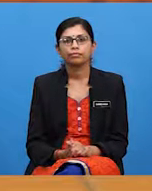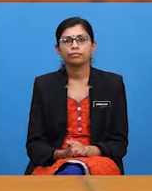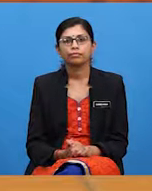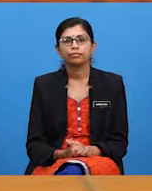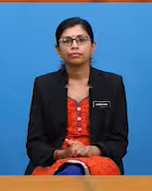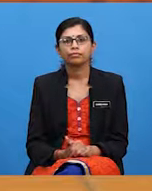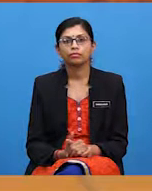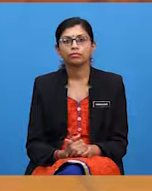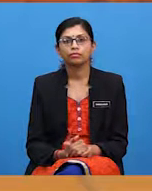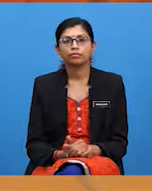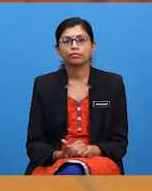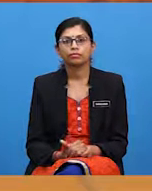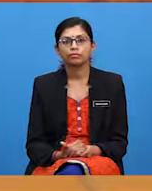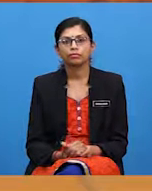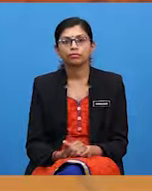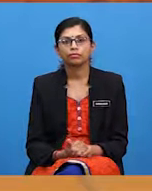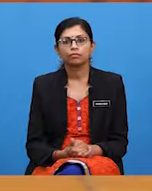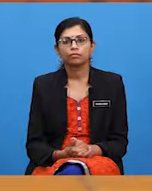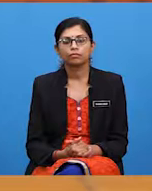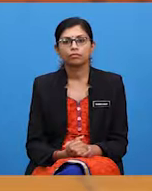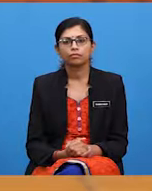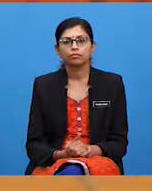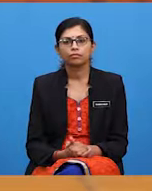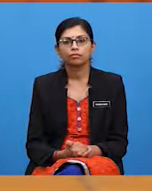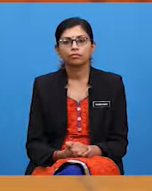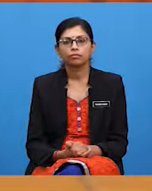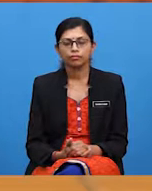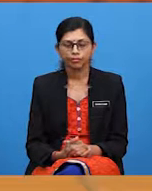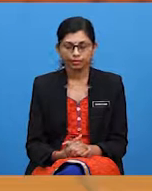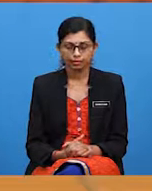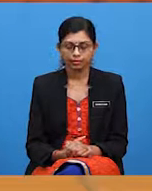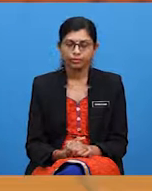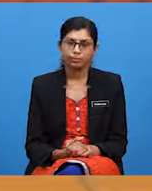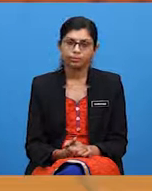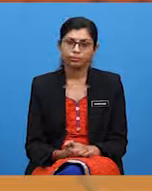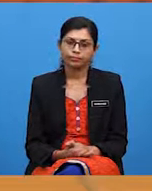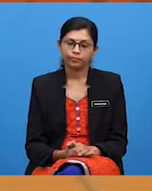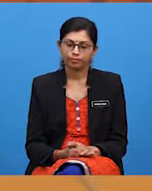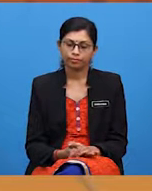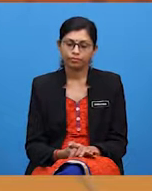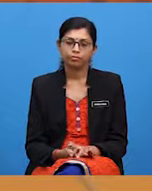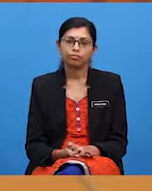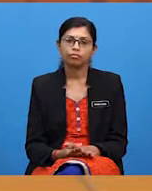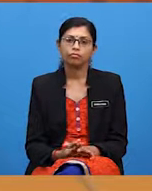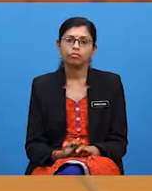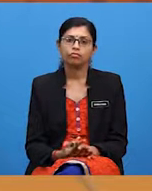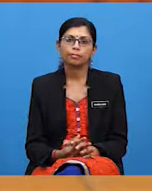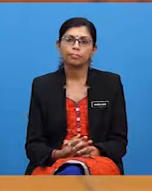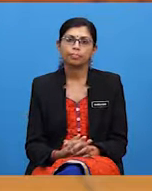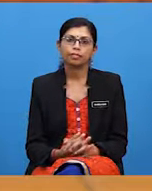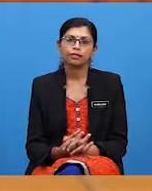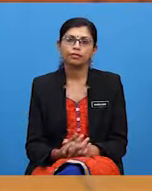whales and kill them by mistake. That's terrible. I know. Anyway,